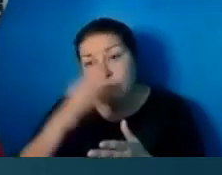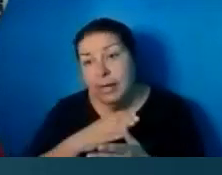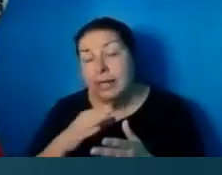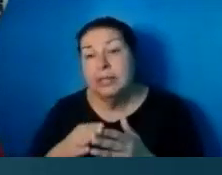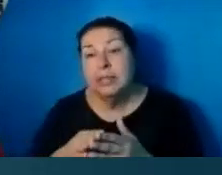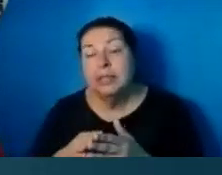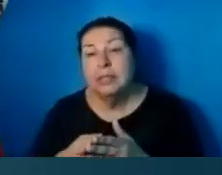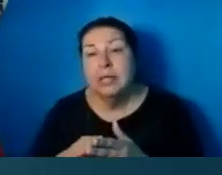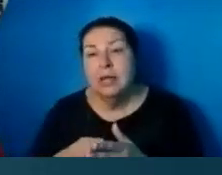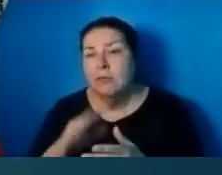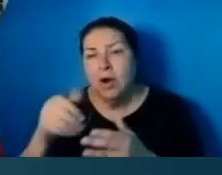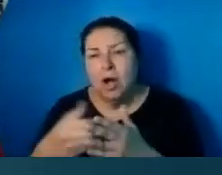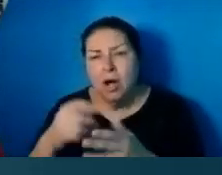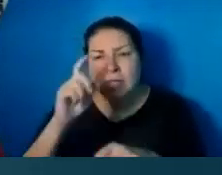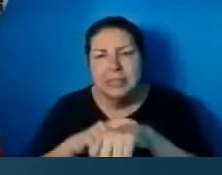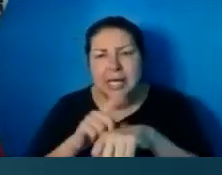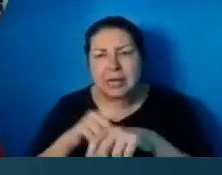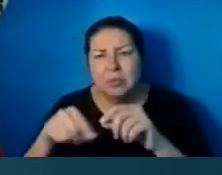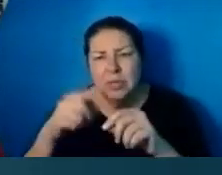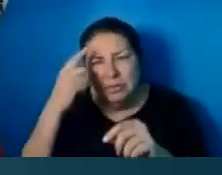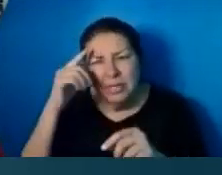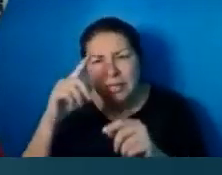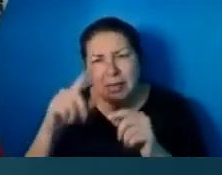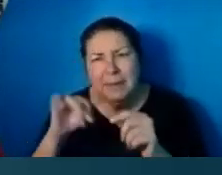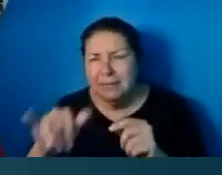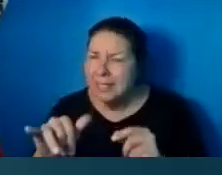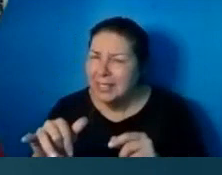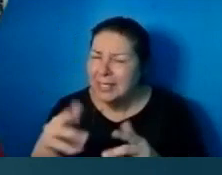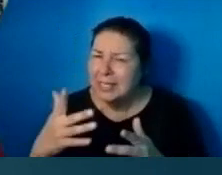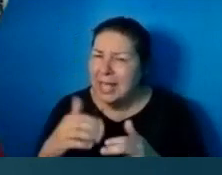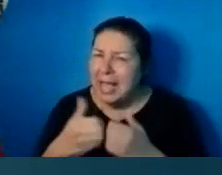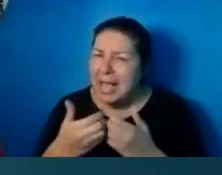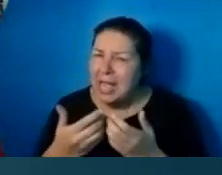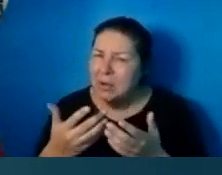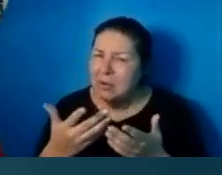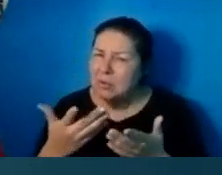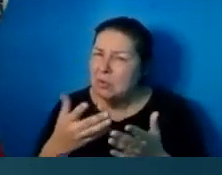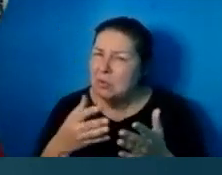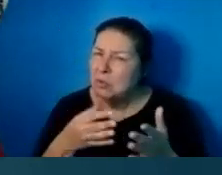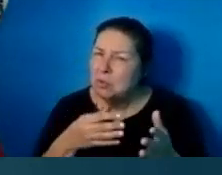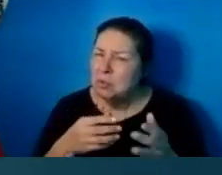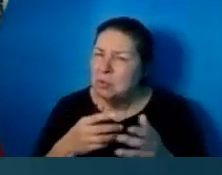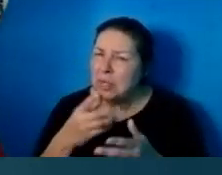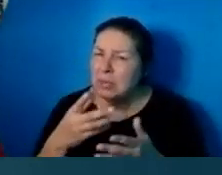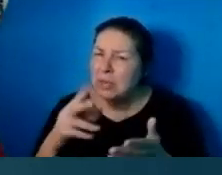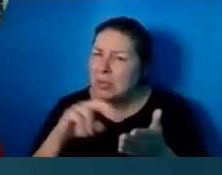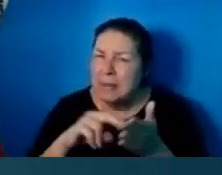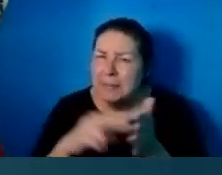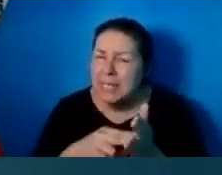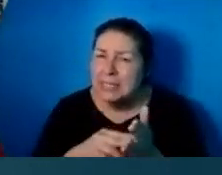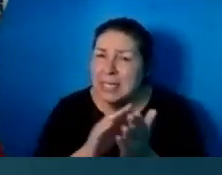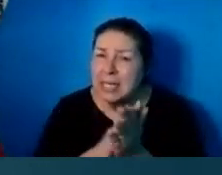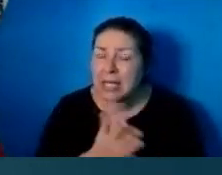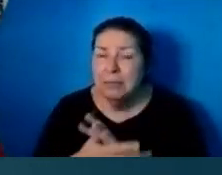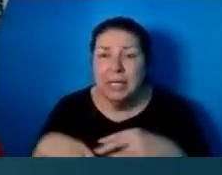start thinking about what that entails, it becomes pretty awe-inspiring, because